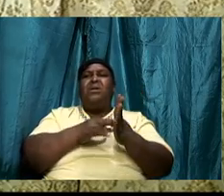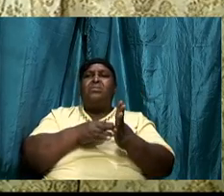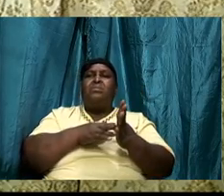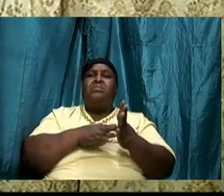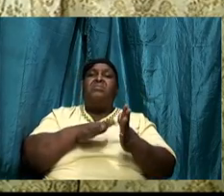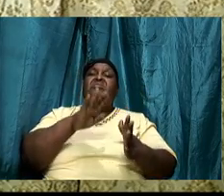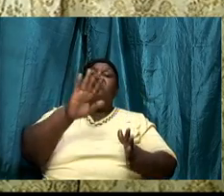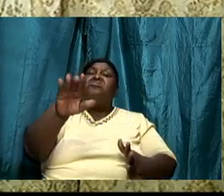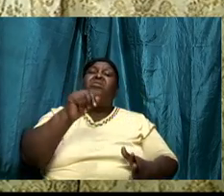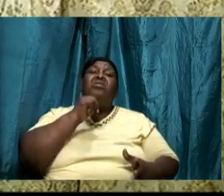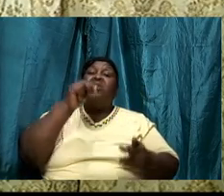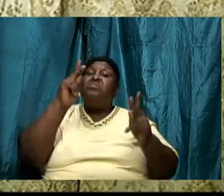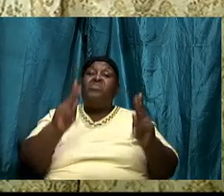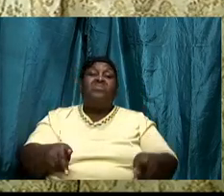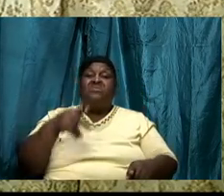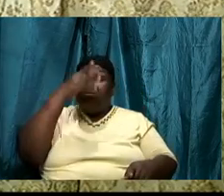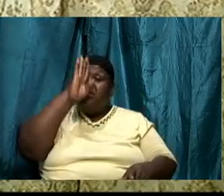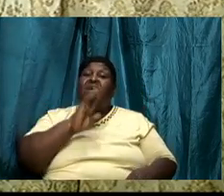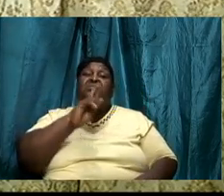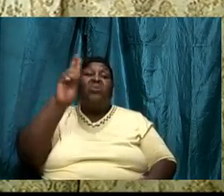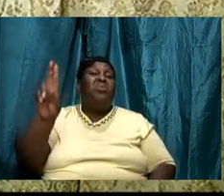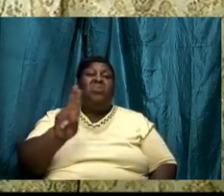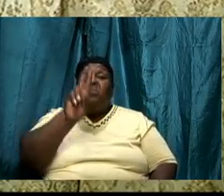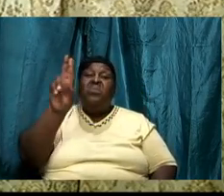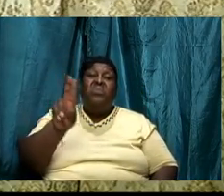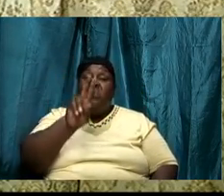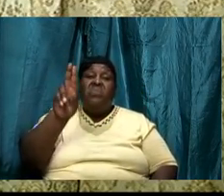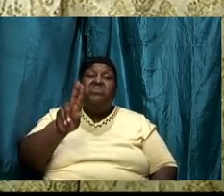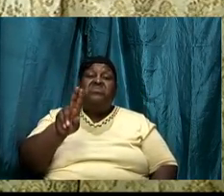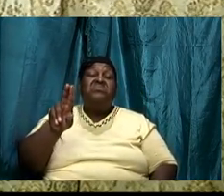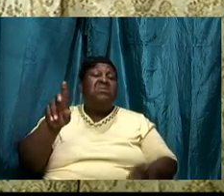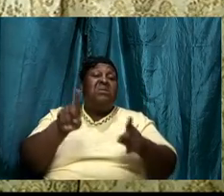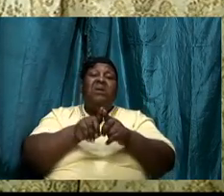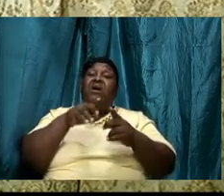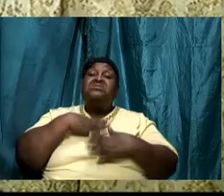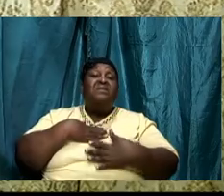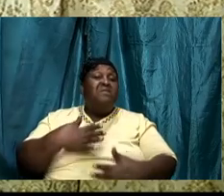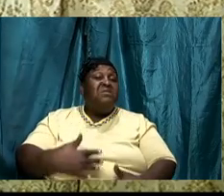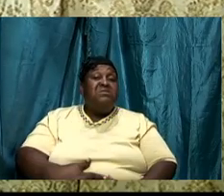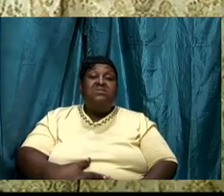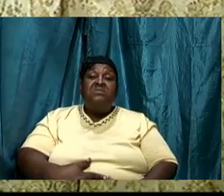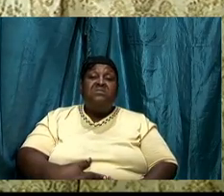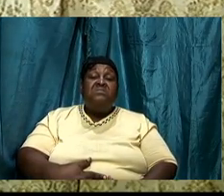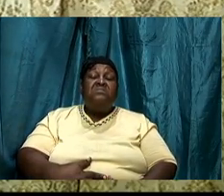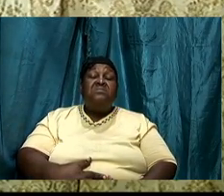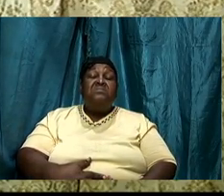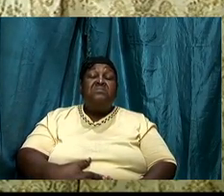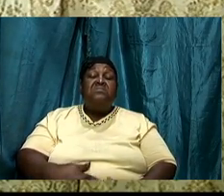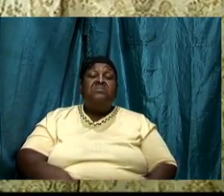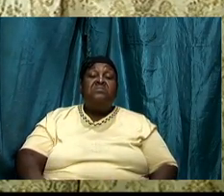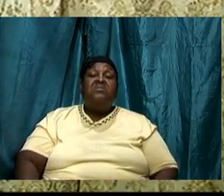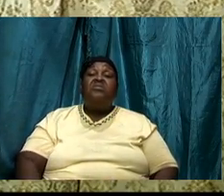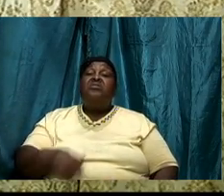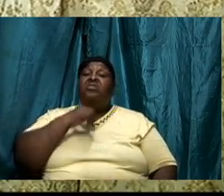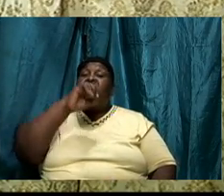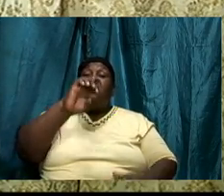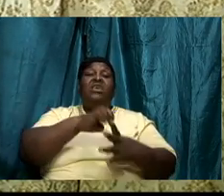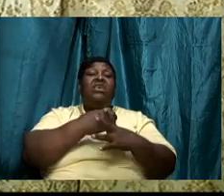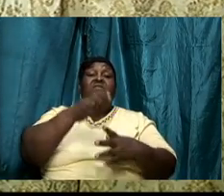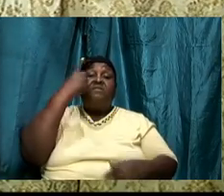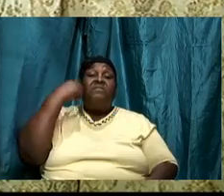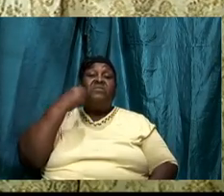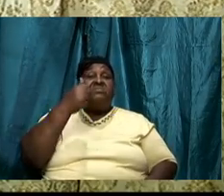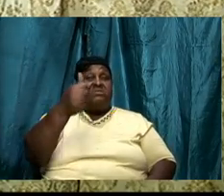be using as a vehicle for anybody else not even for yourself